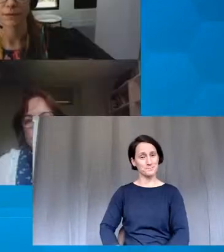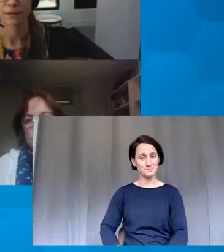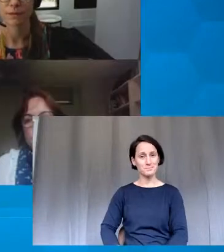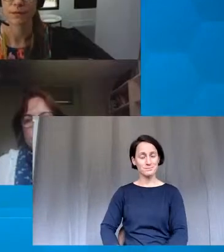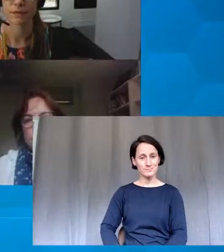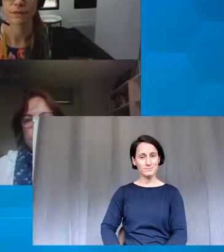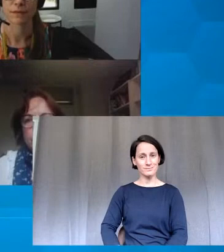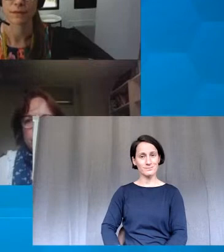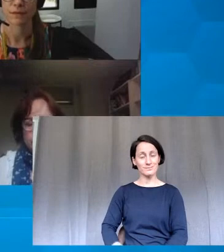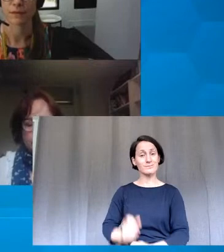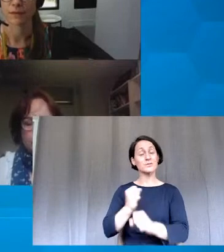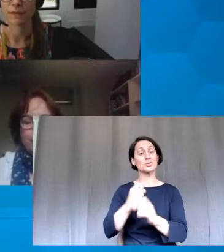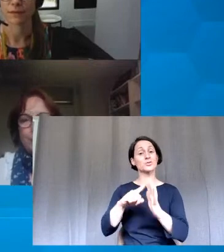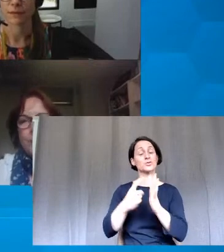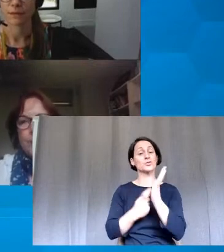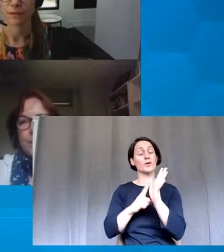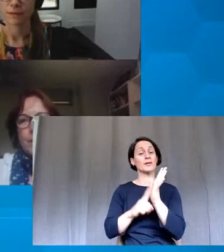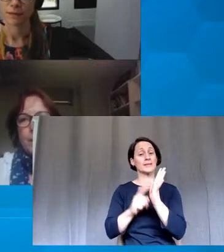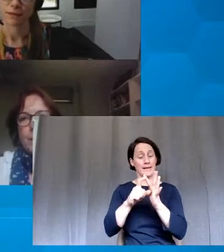Geraldine.